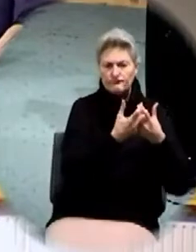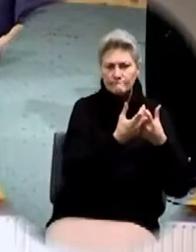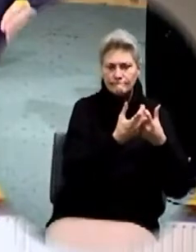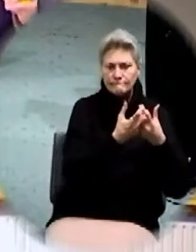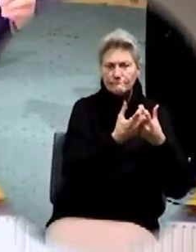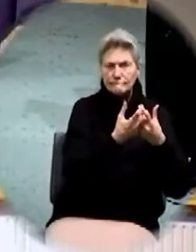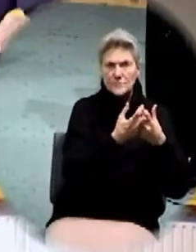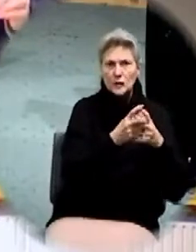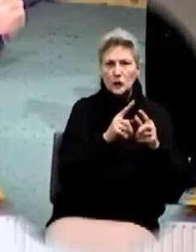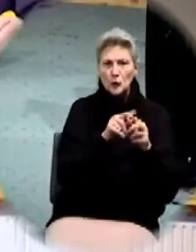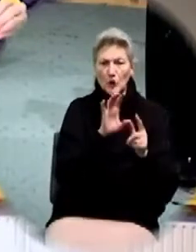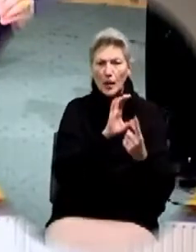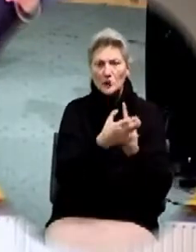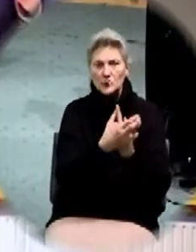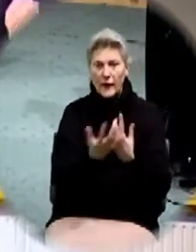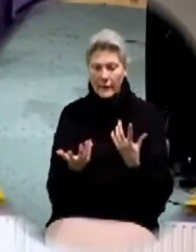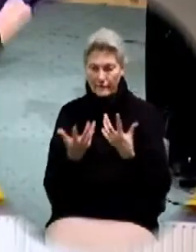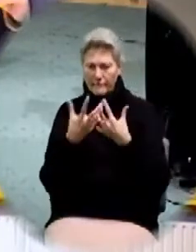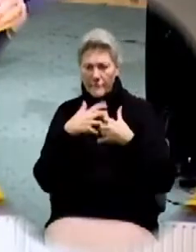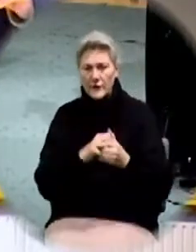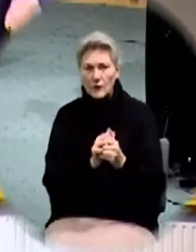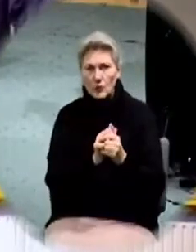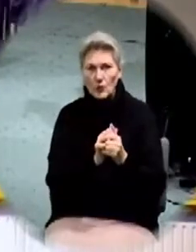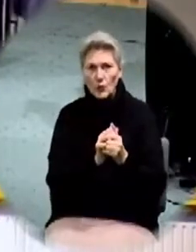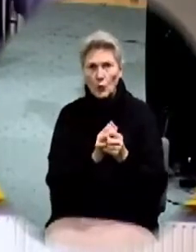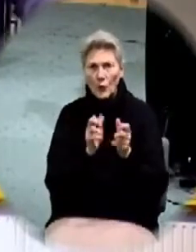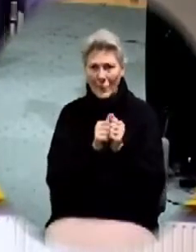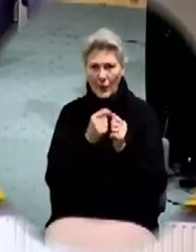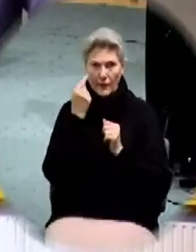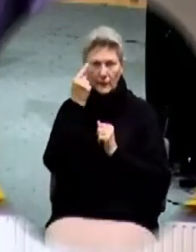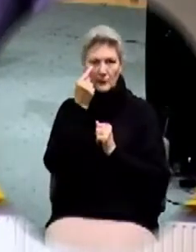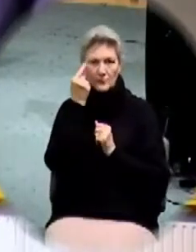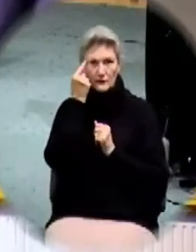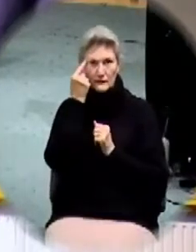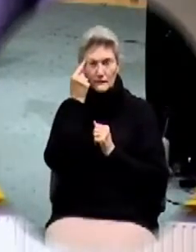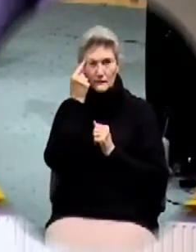that you fit into it without even thinking